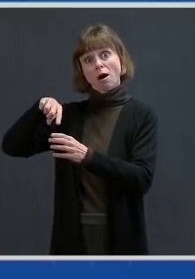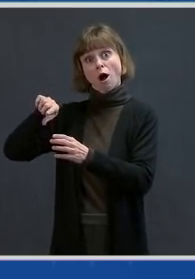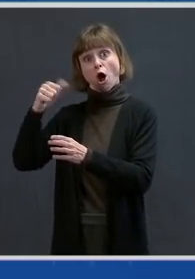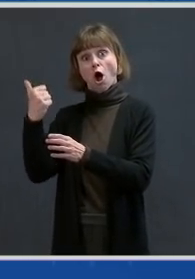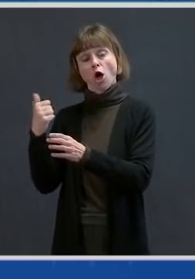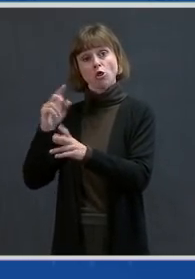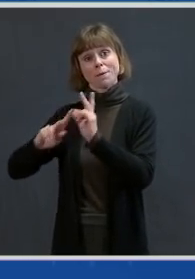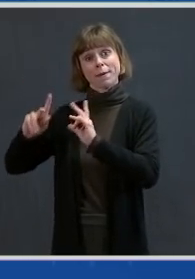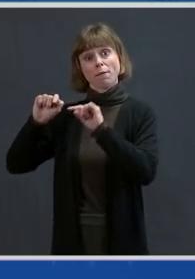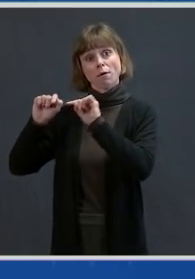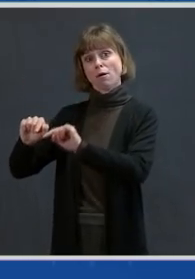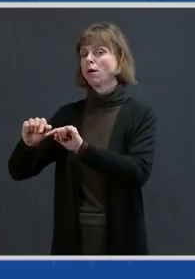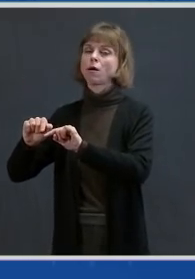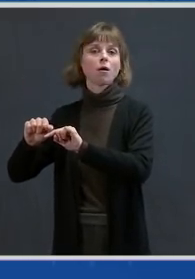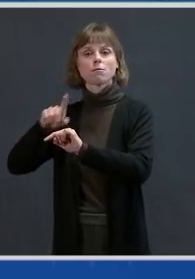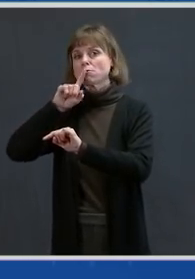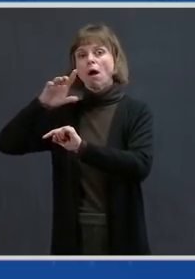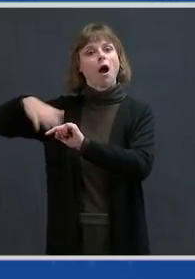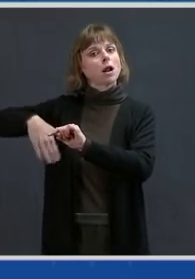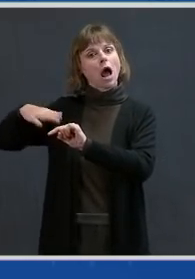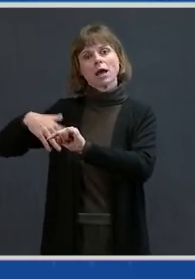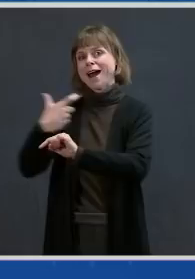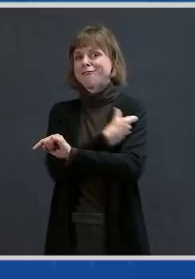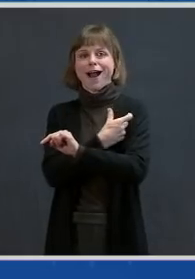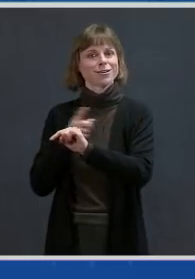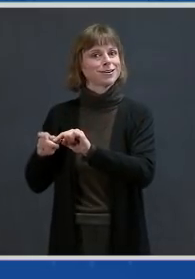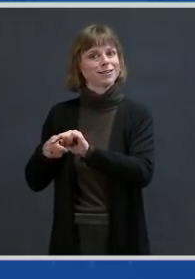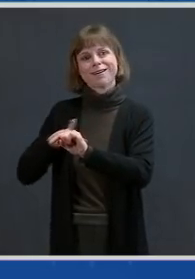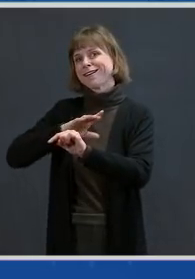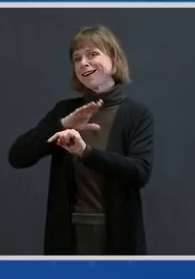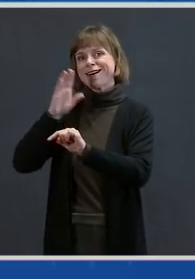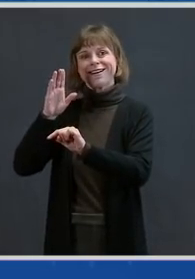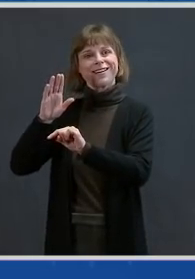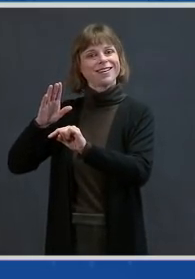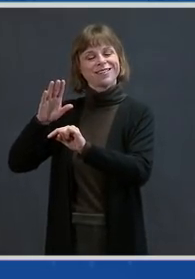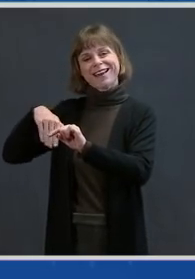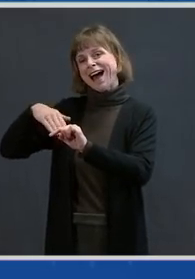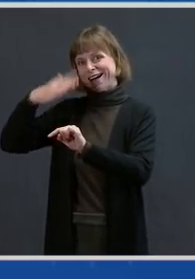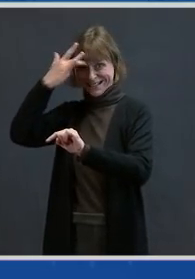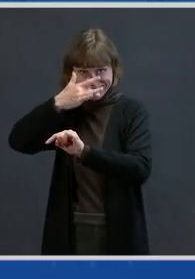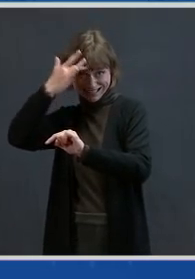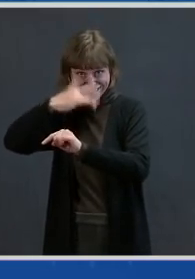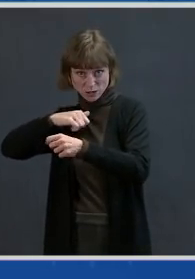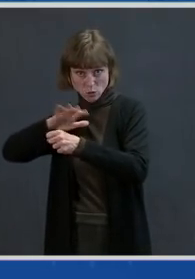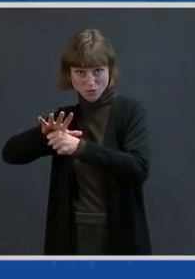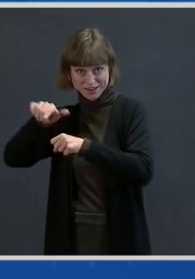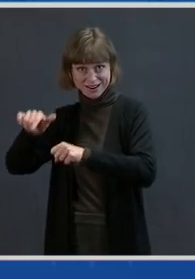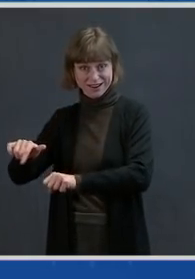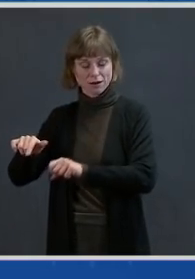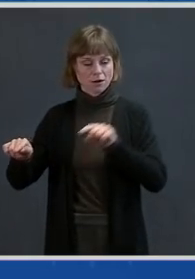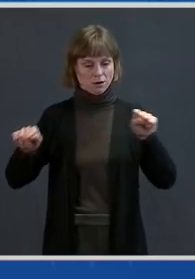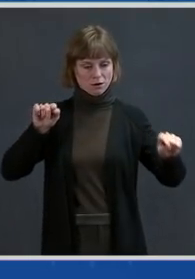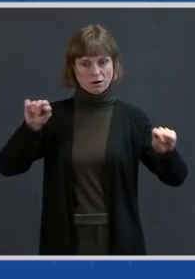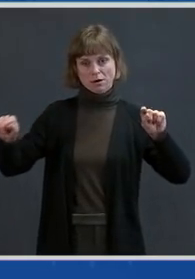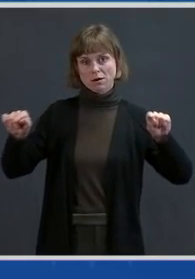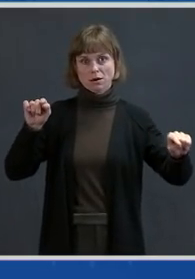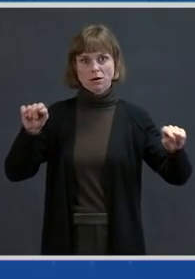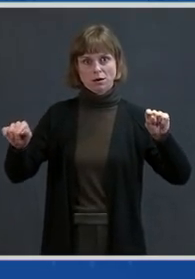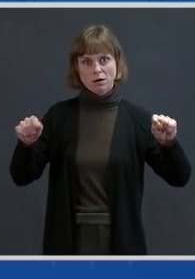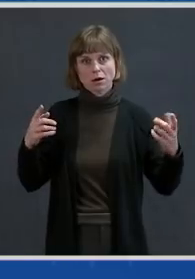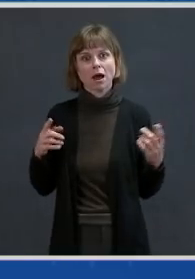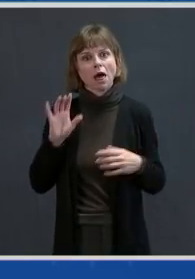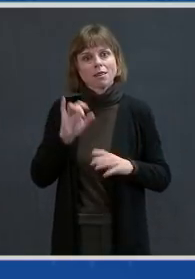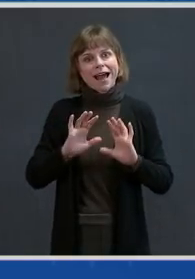and not previously infected to determine if you were going to have a vaccine program that would be specifically